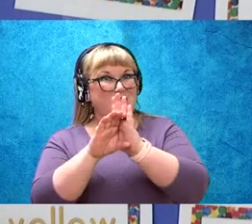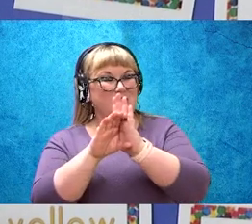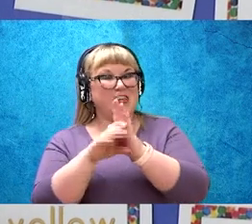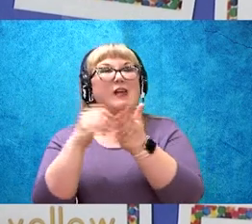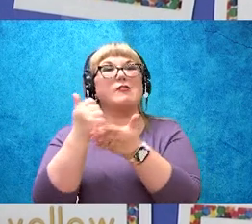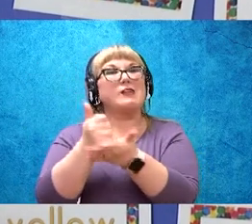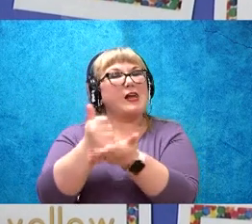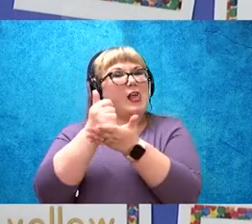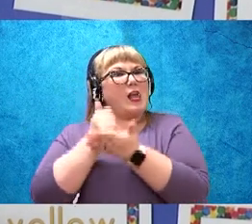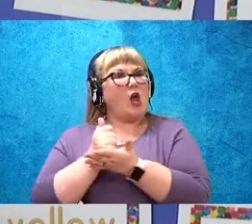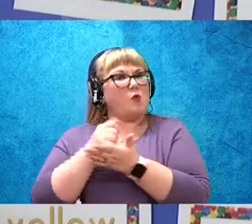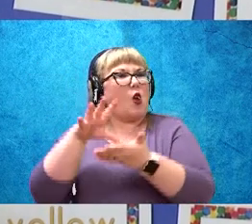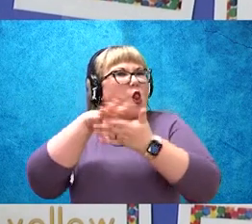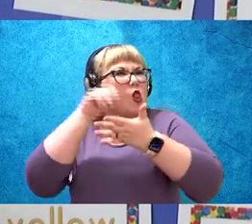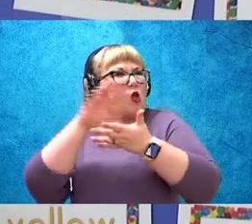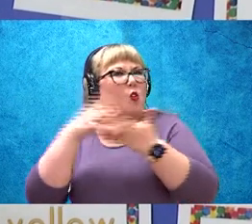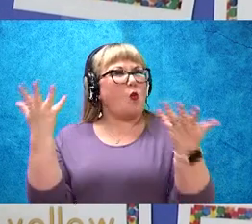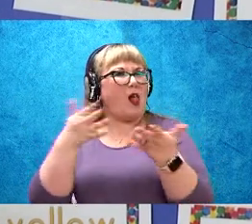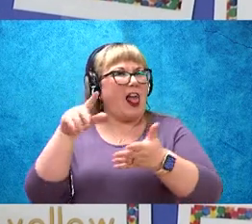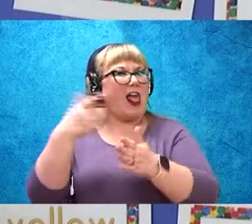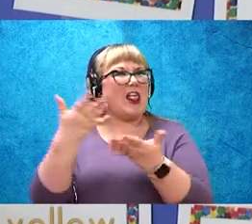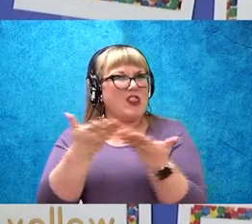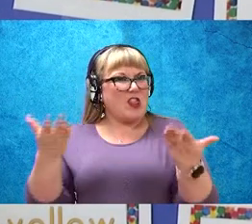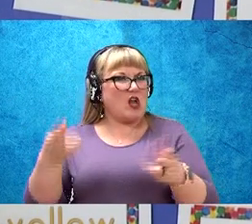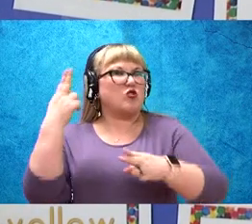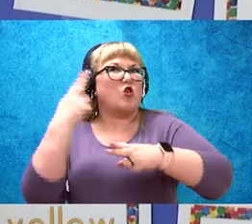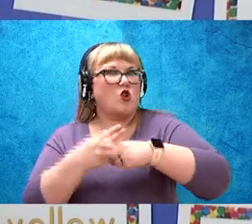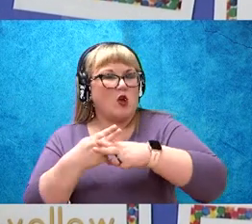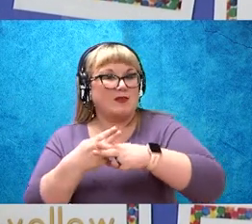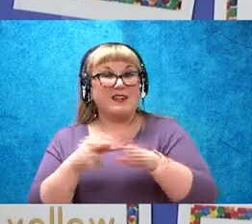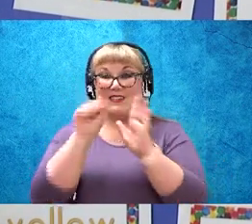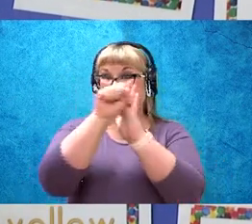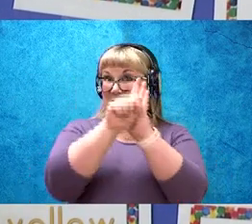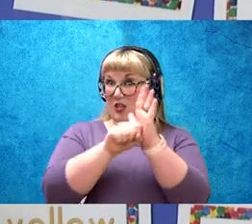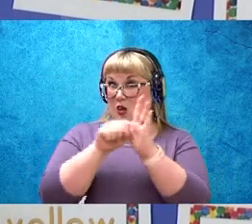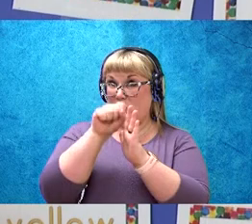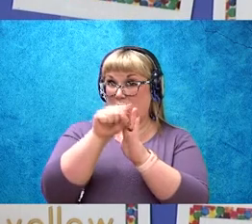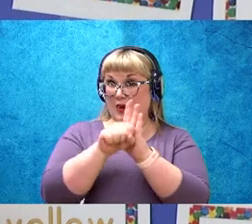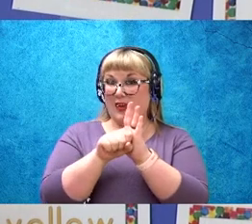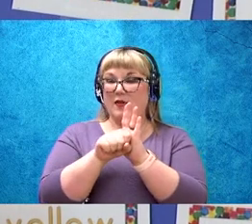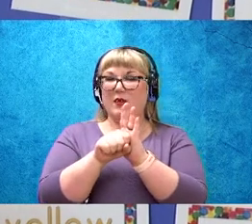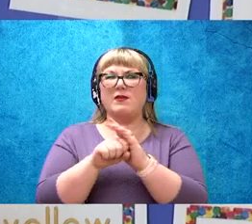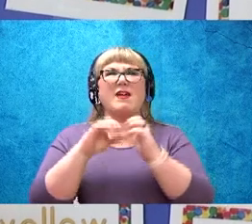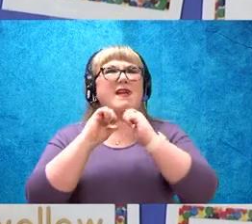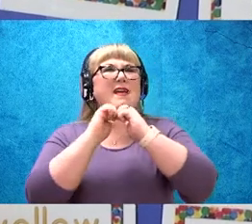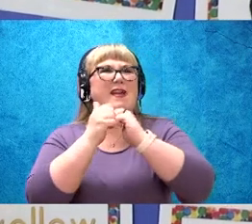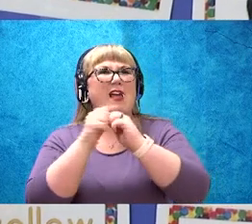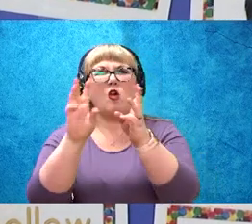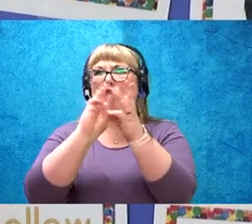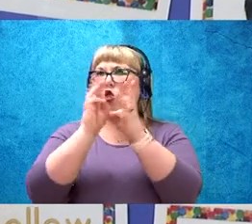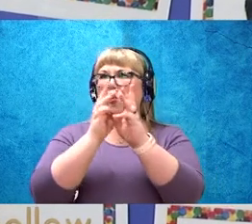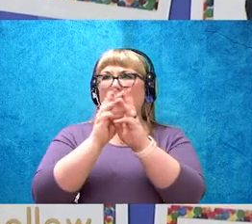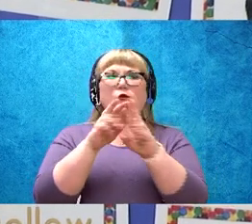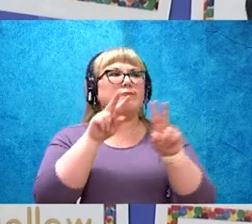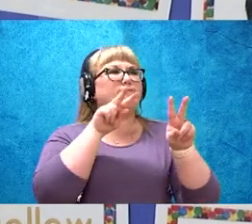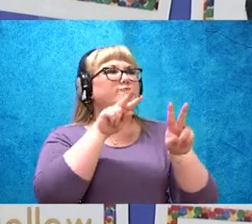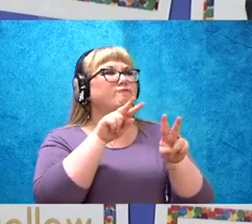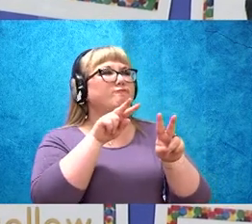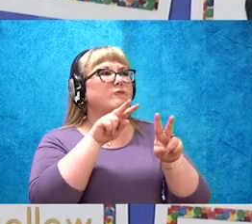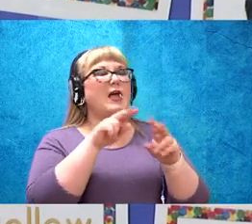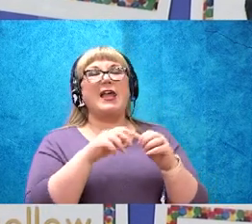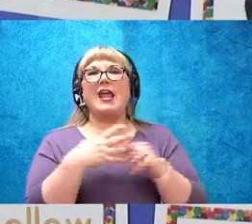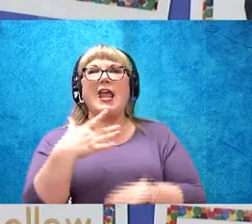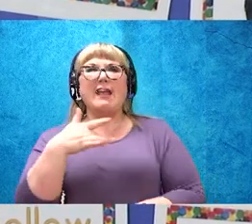help us learn what things are called. So, seasons are how the weather looks and feels